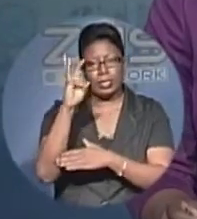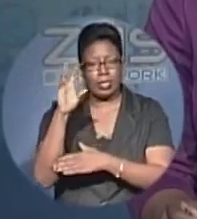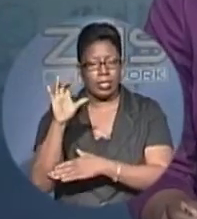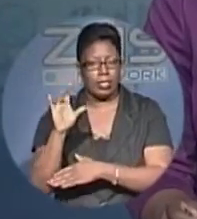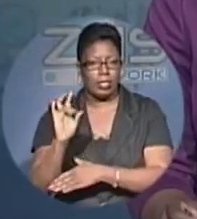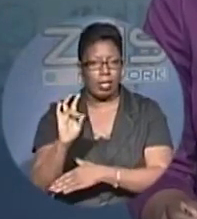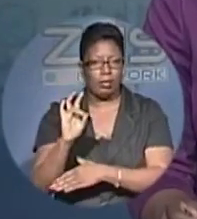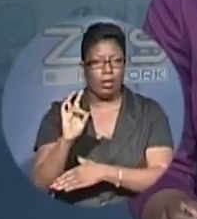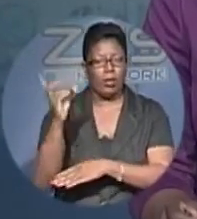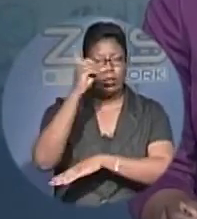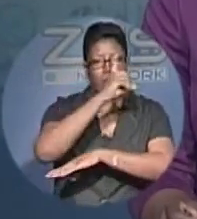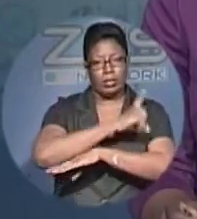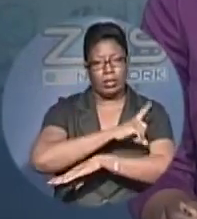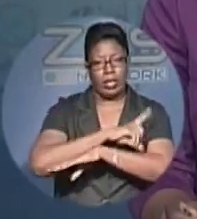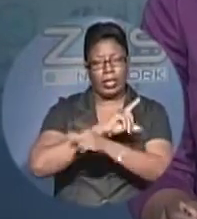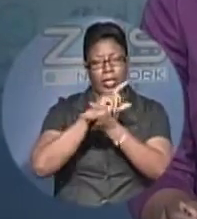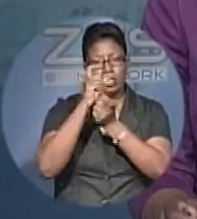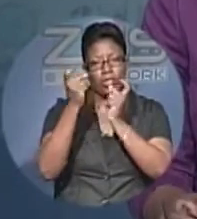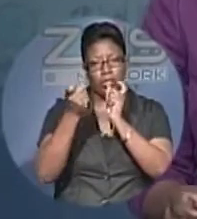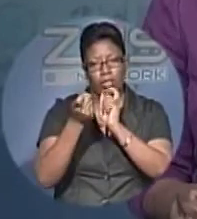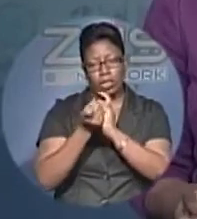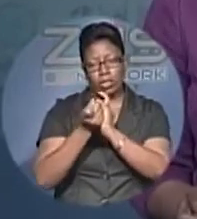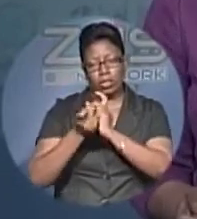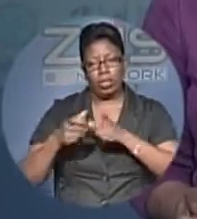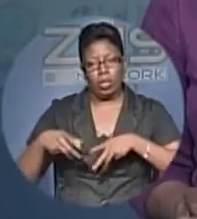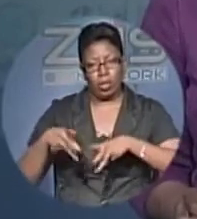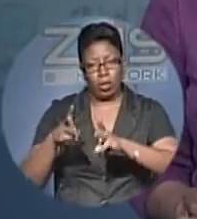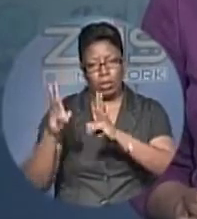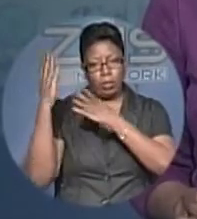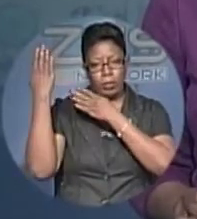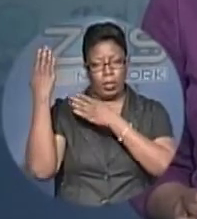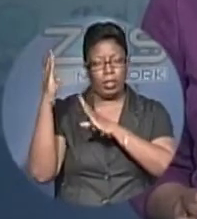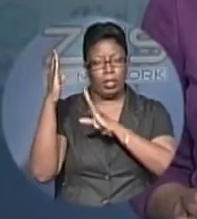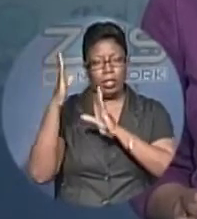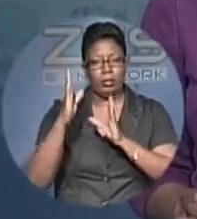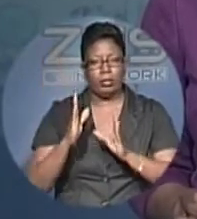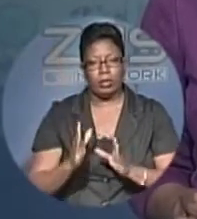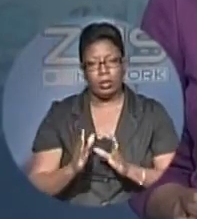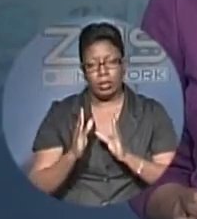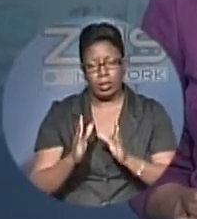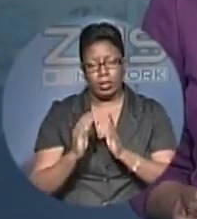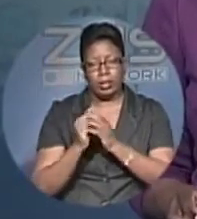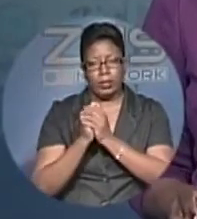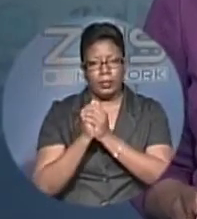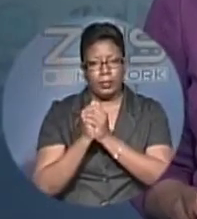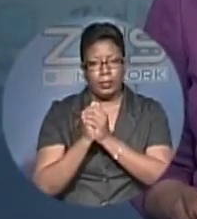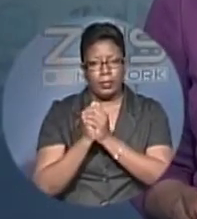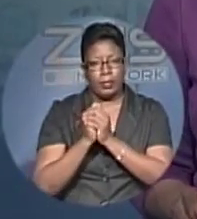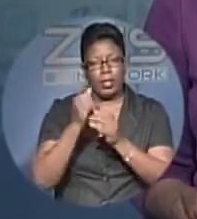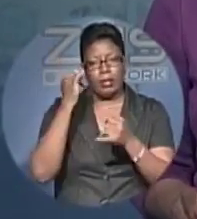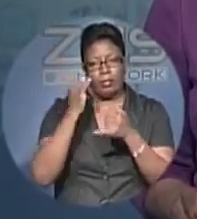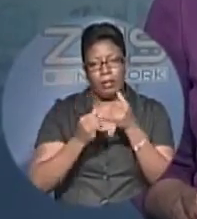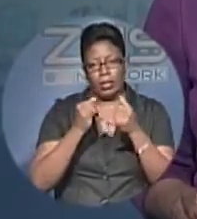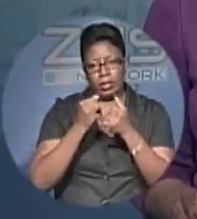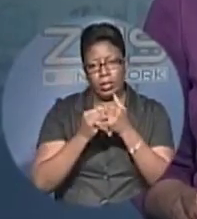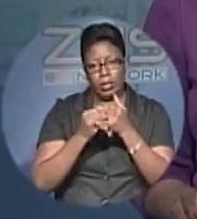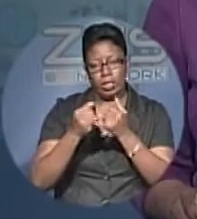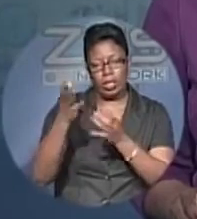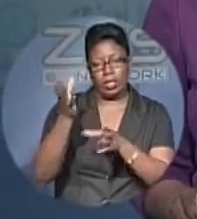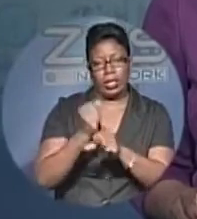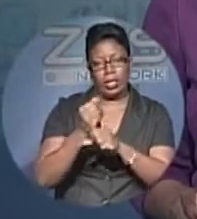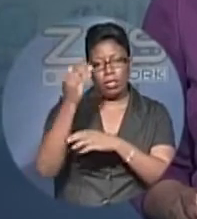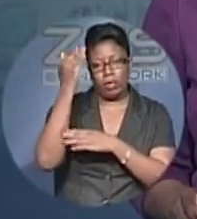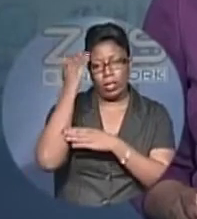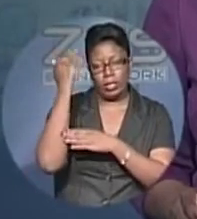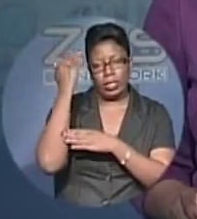a day that changed the course of Bahamian history as politicians, in a strategic political maneuver, finally gained the recognition and